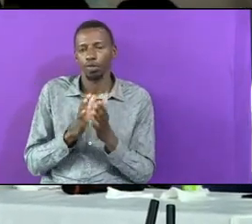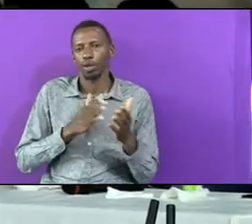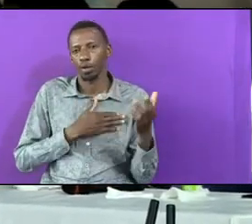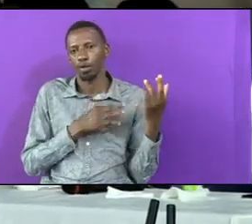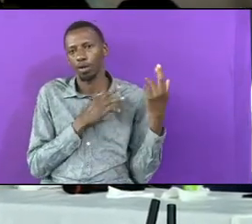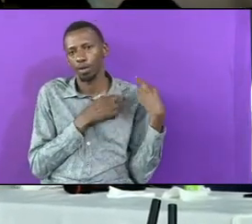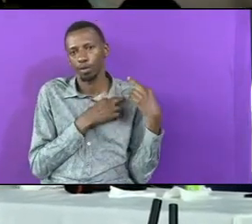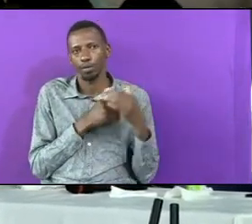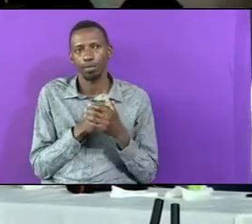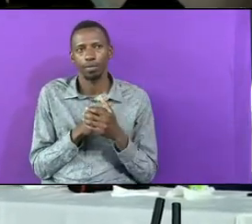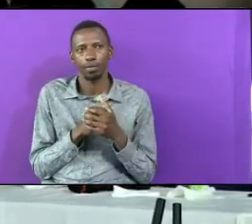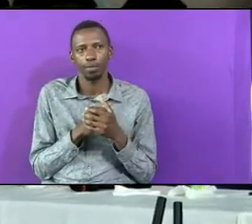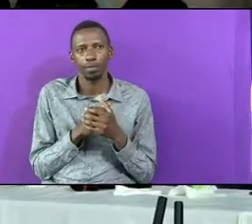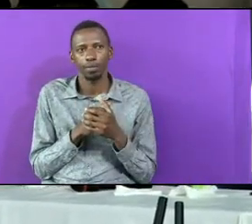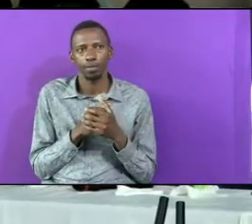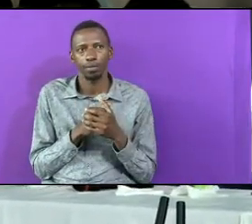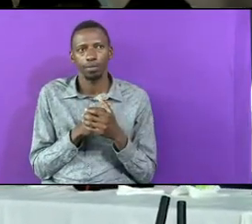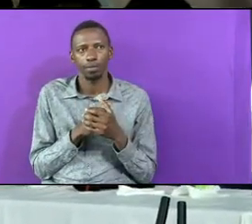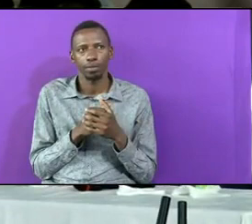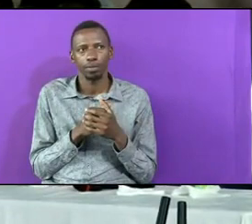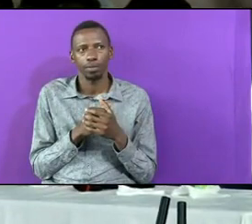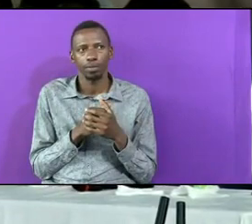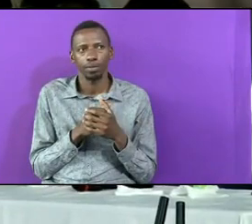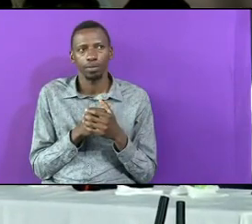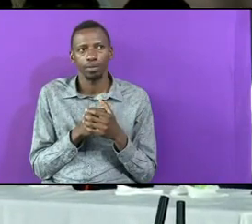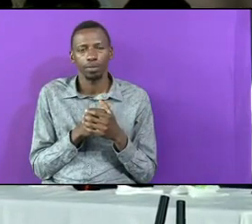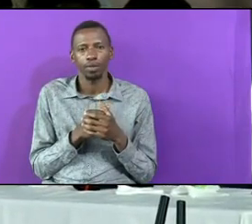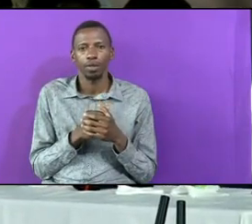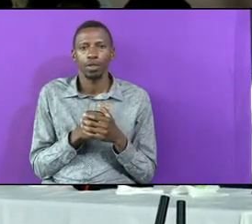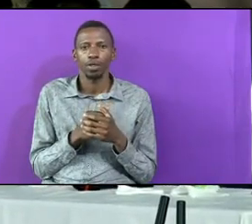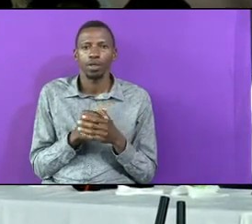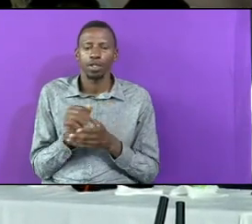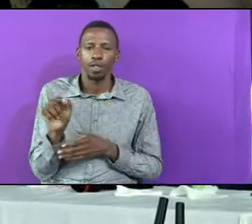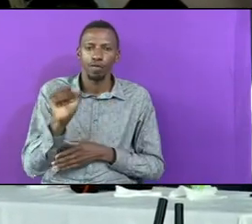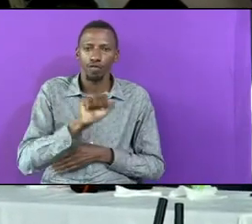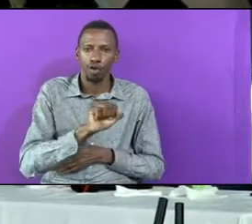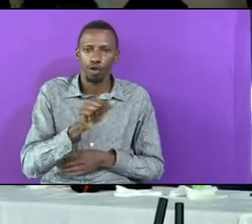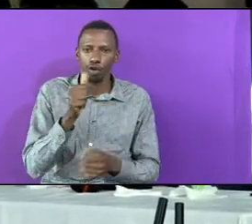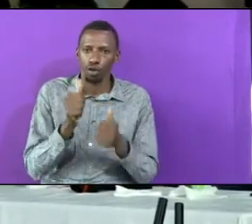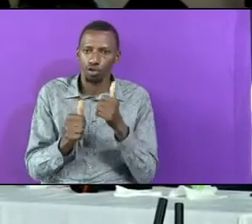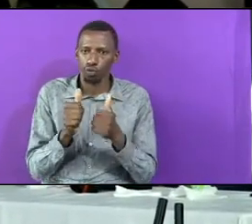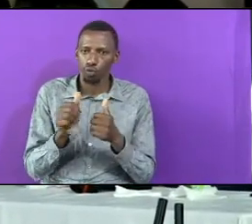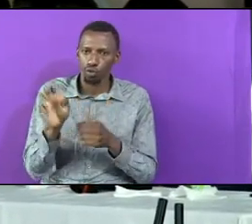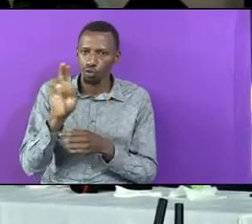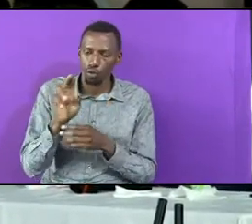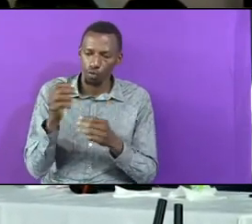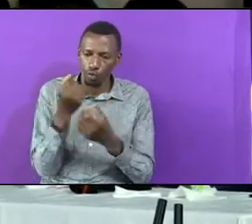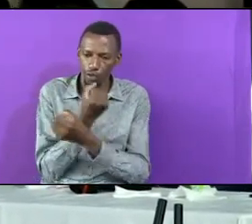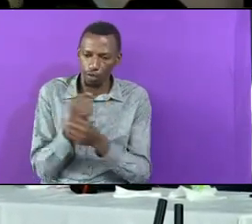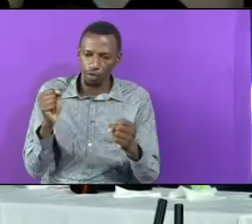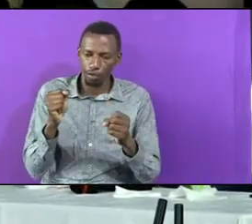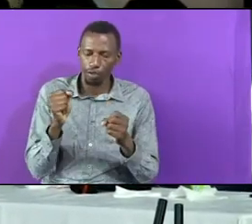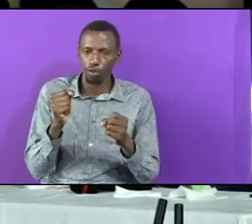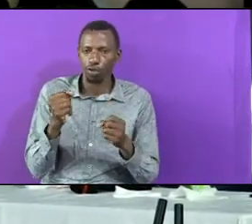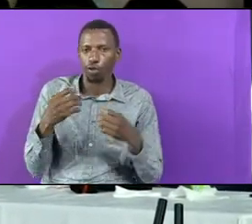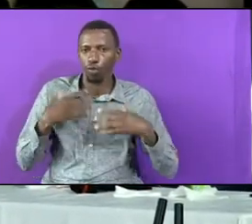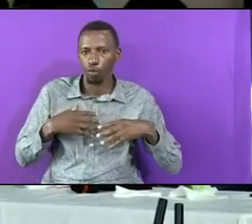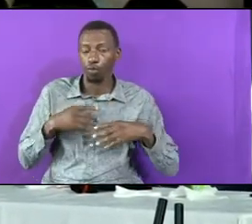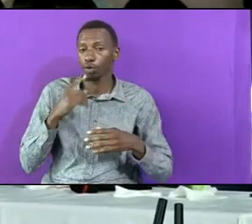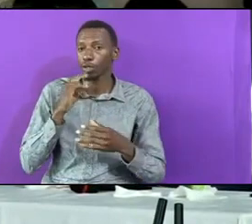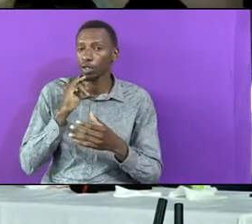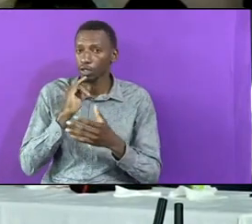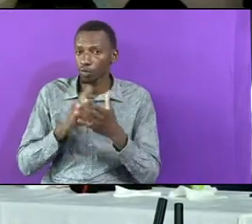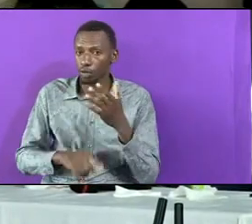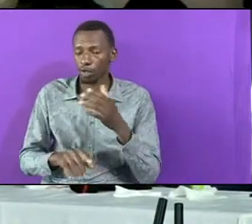The Vehicle That Is Used For The Salvation Of Man Is The Church Praise The Lord And We Need